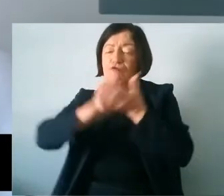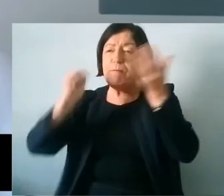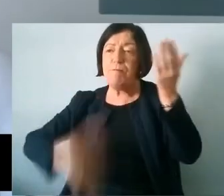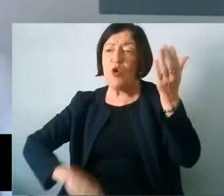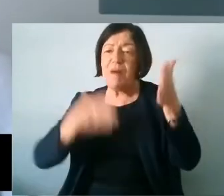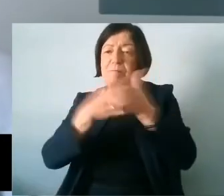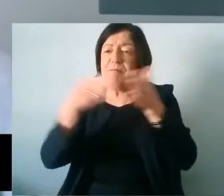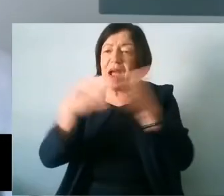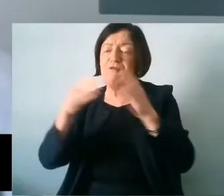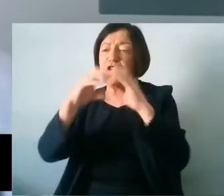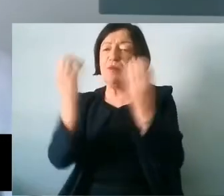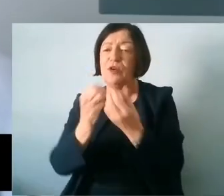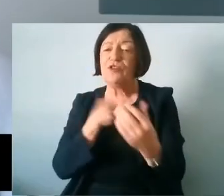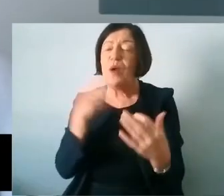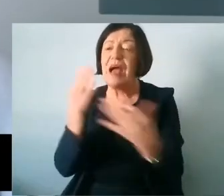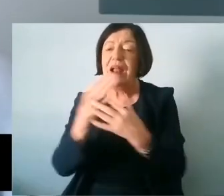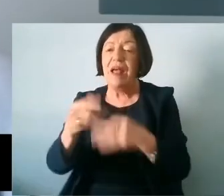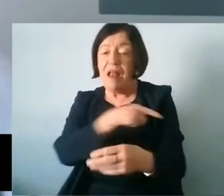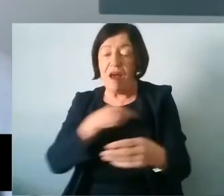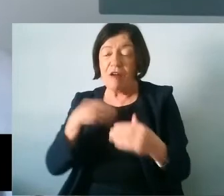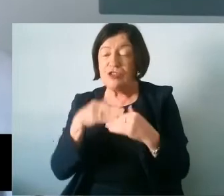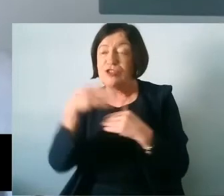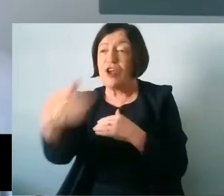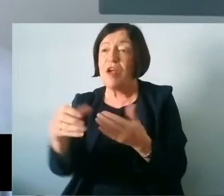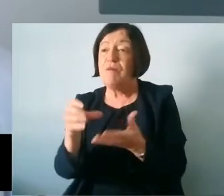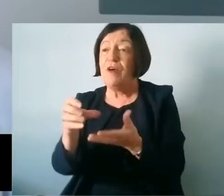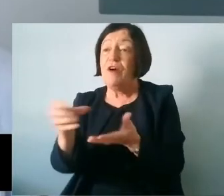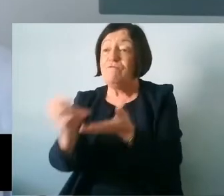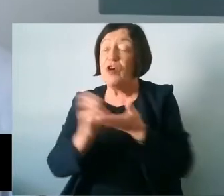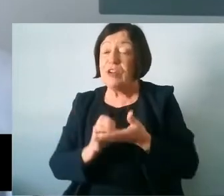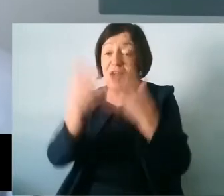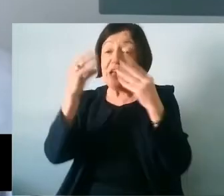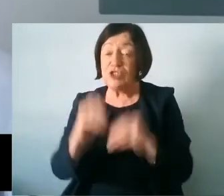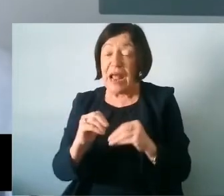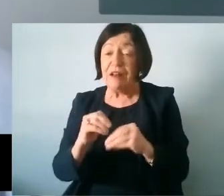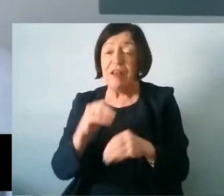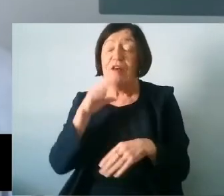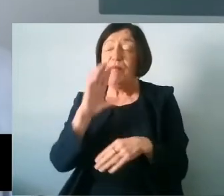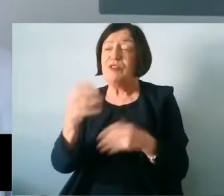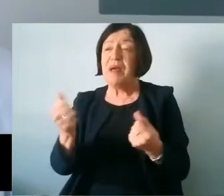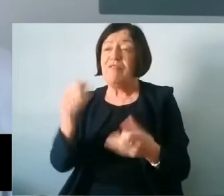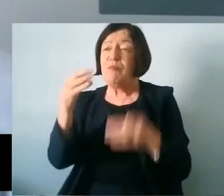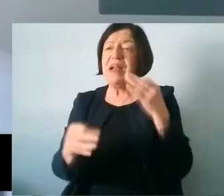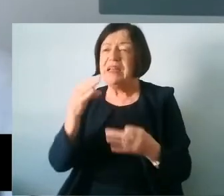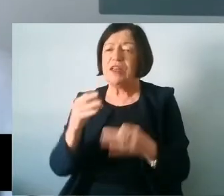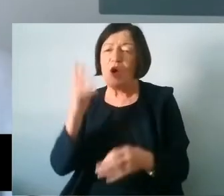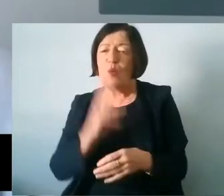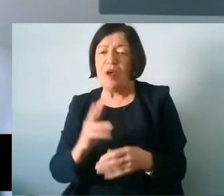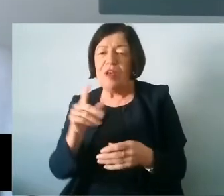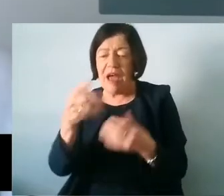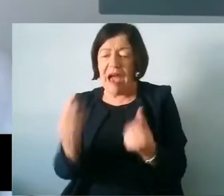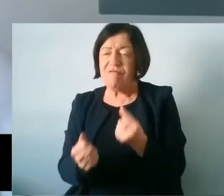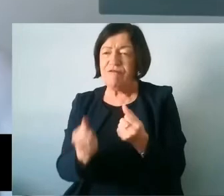to access longer-term funding for educational progress. There also has to be political willpower to enact these changes.